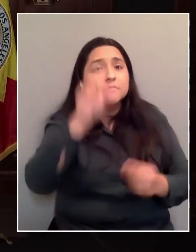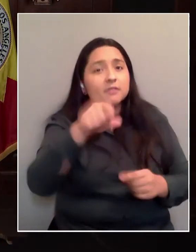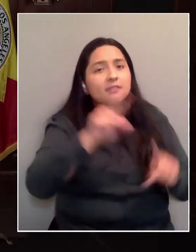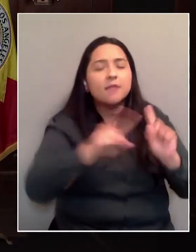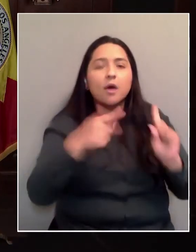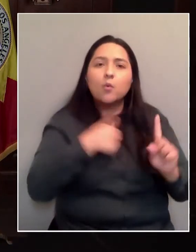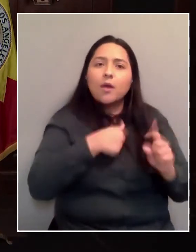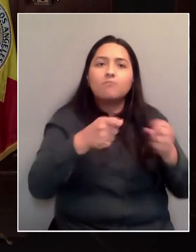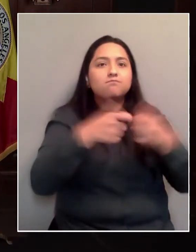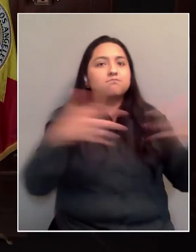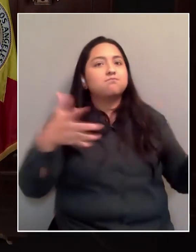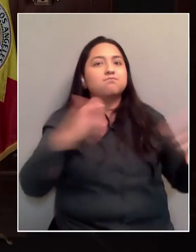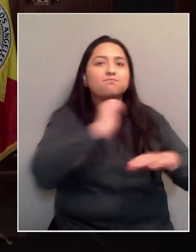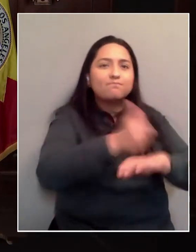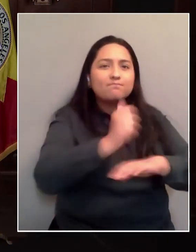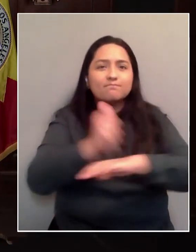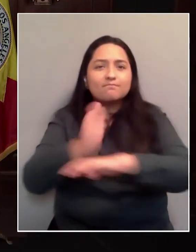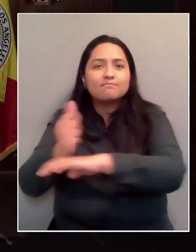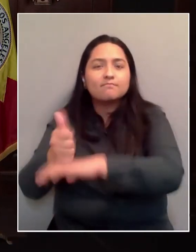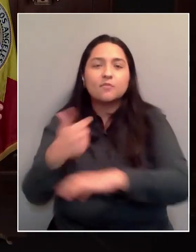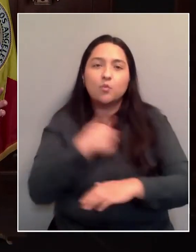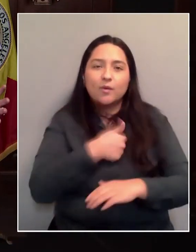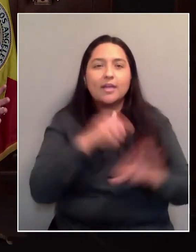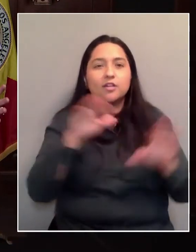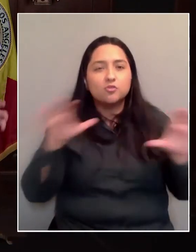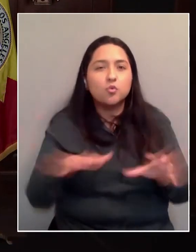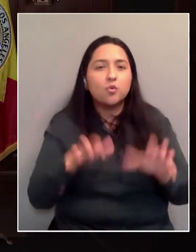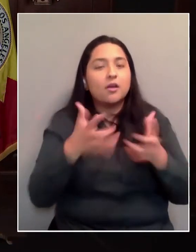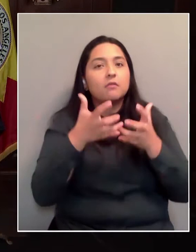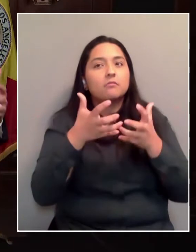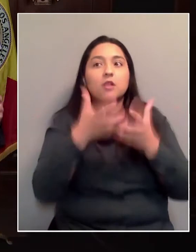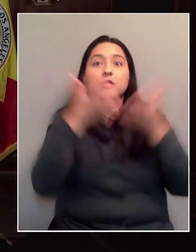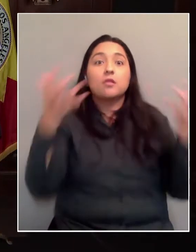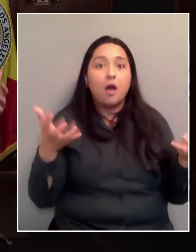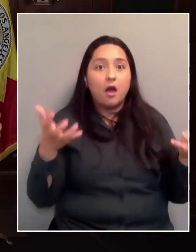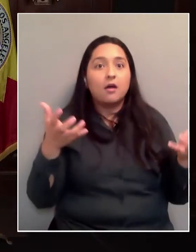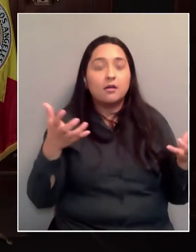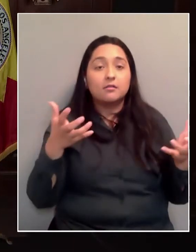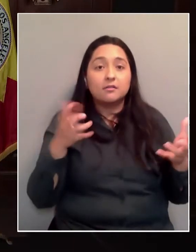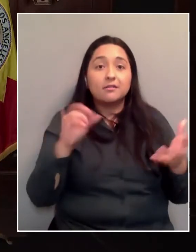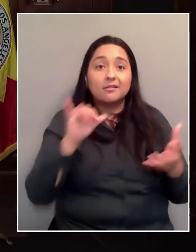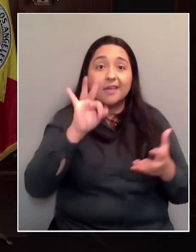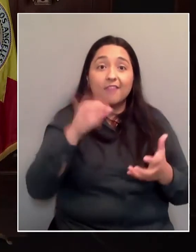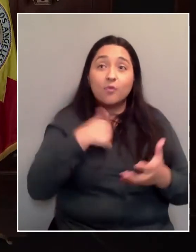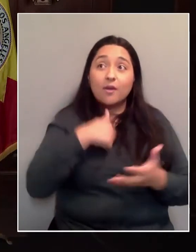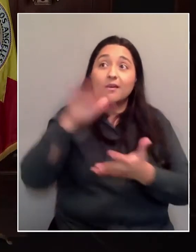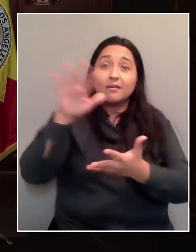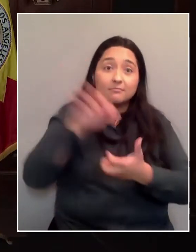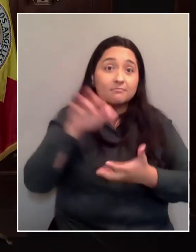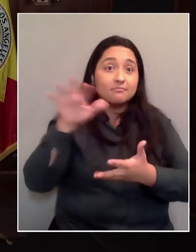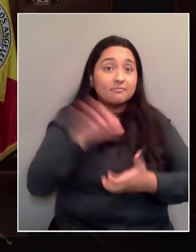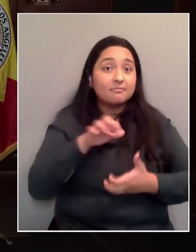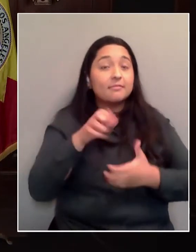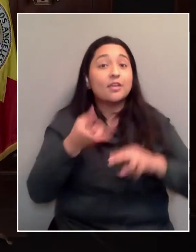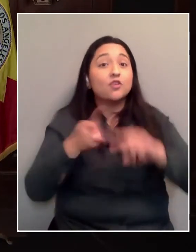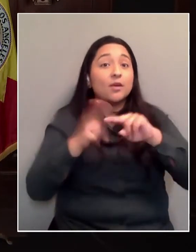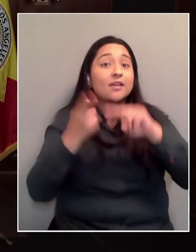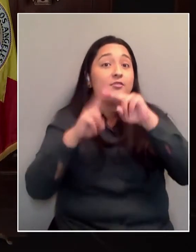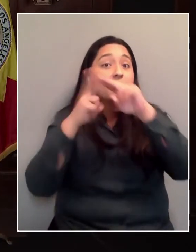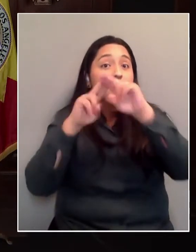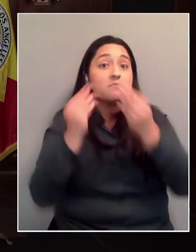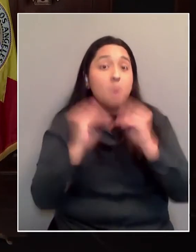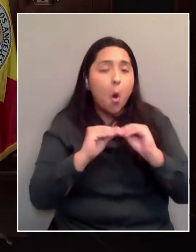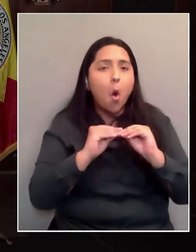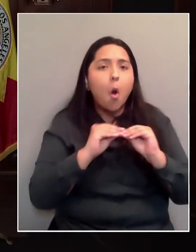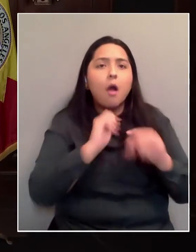an all-the-above approach, which if our vaccine supply was increasing 50% each week, would be fine. But I think part of this is we've gone to